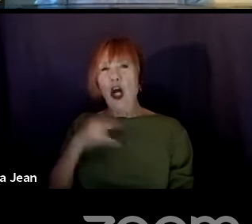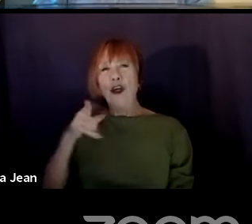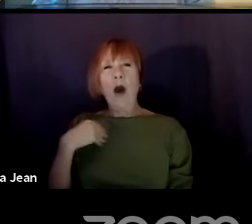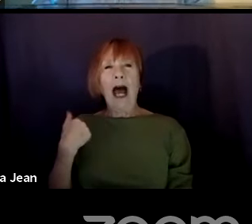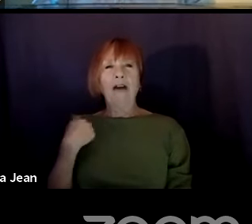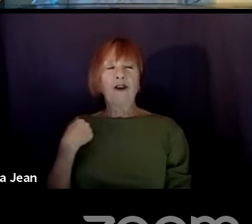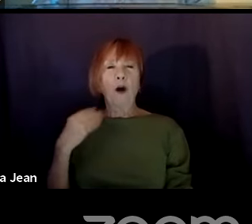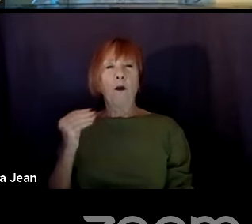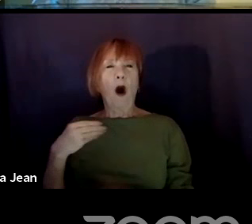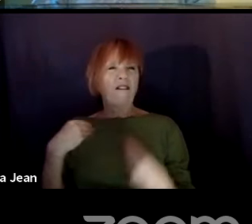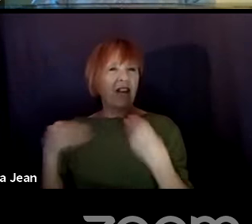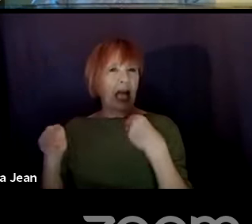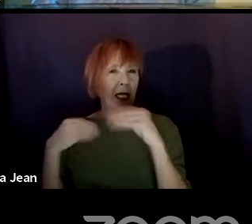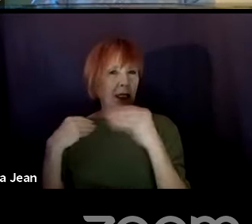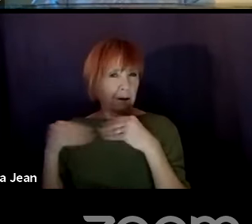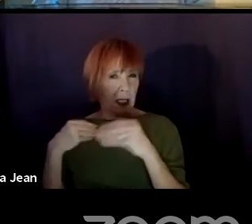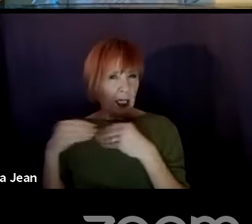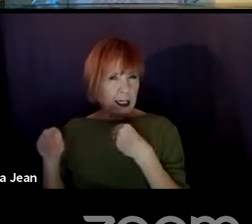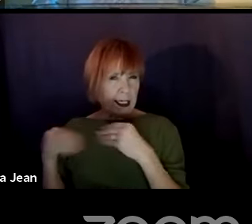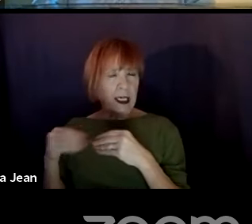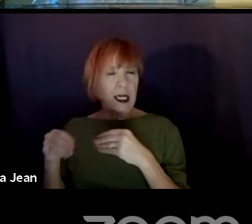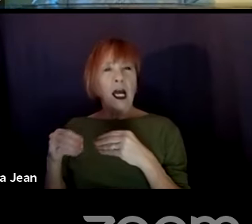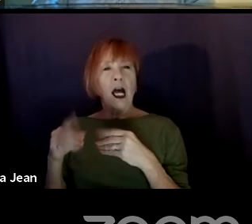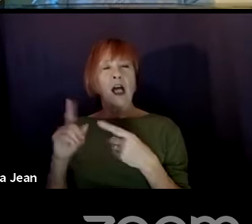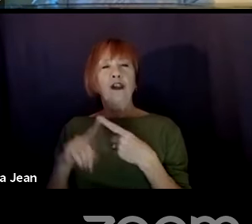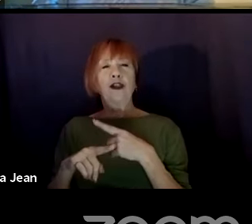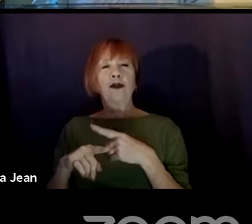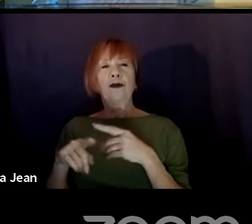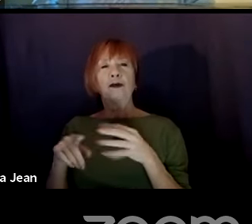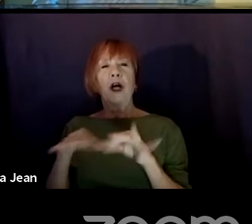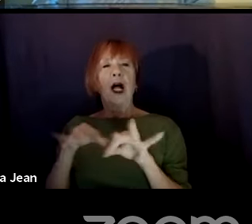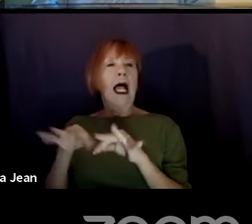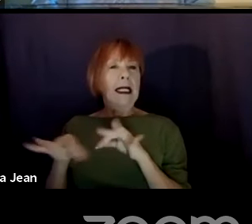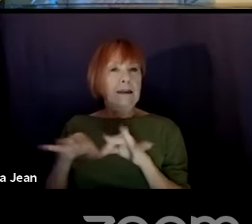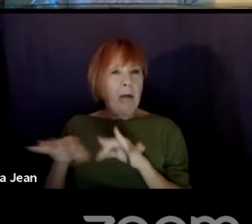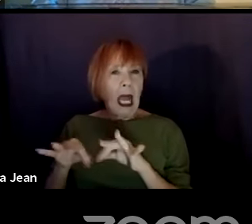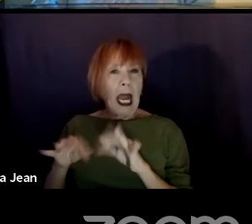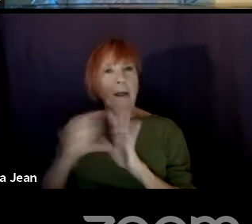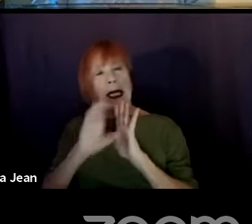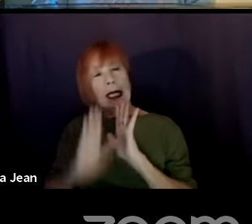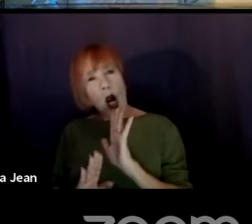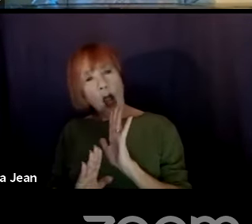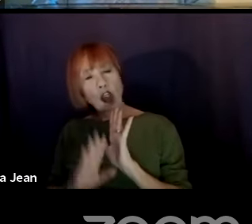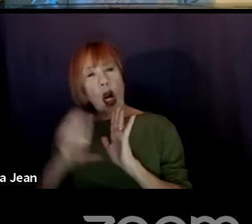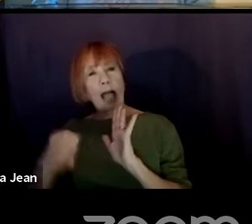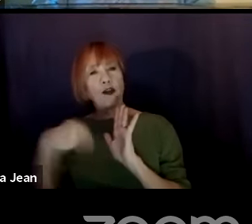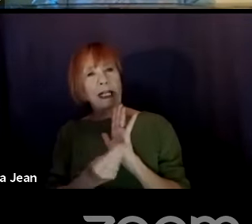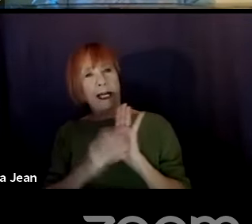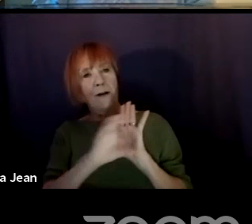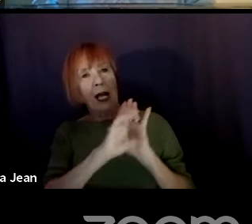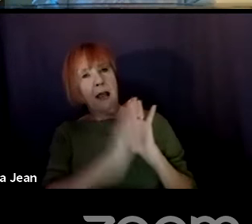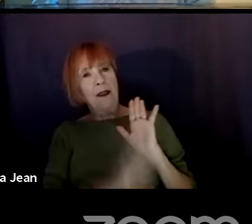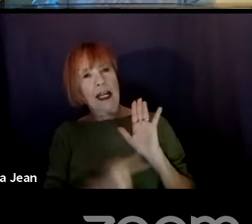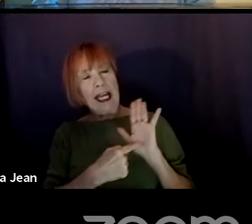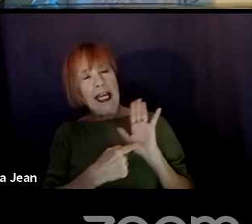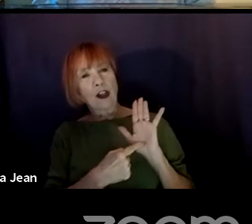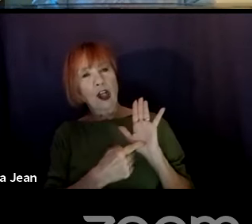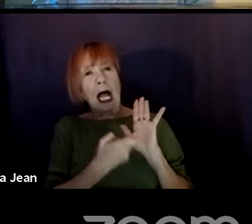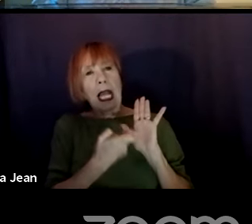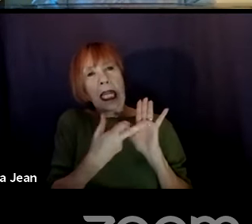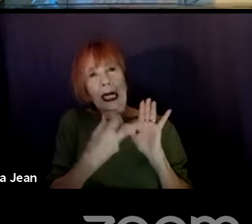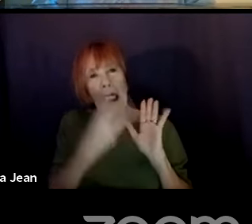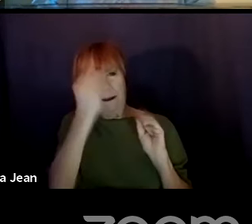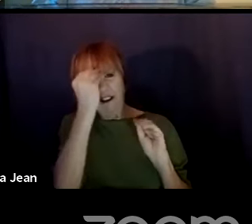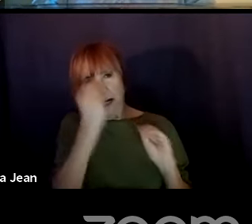more flexibility to talk about the character and to give the character a little bit of